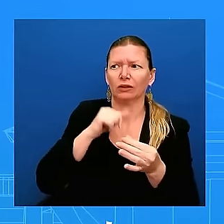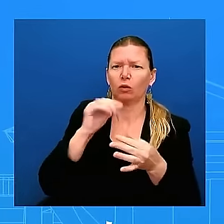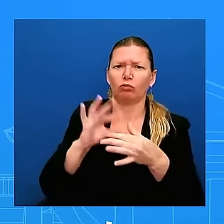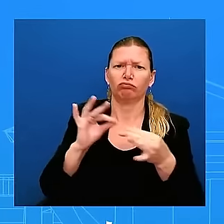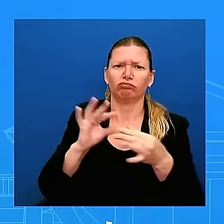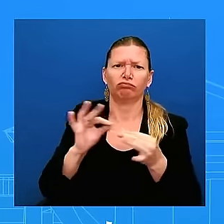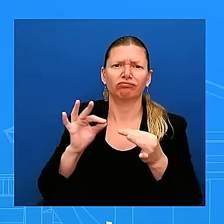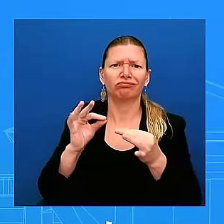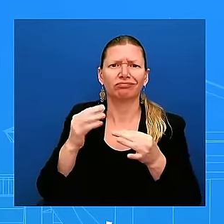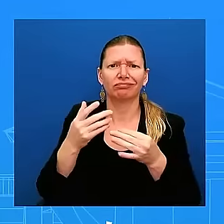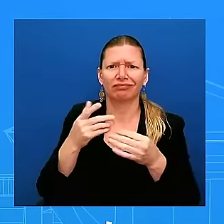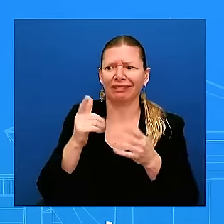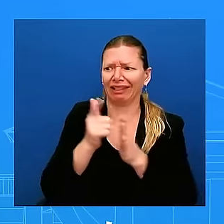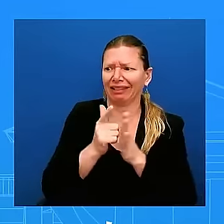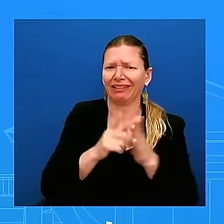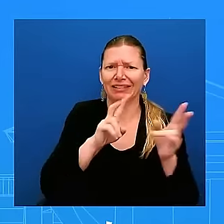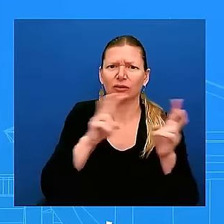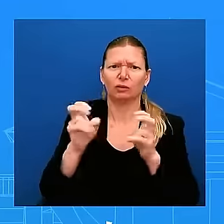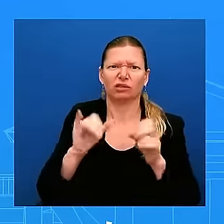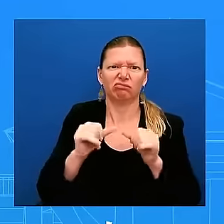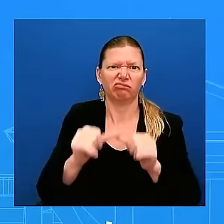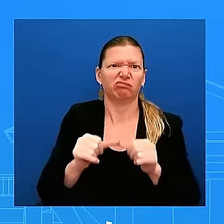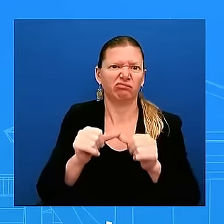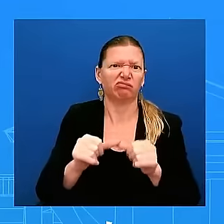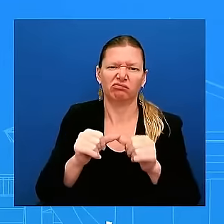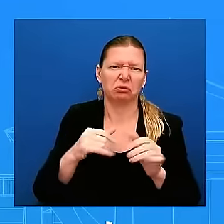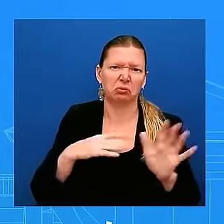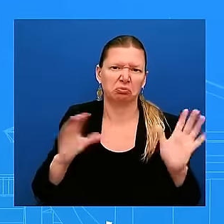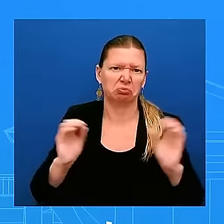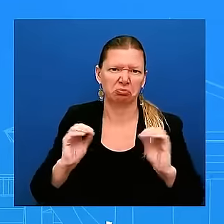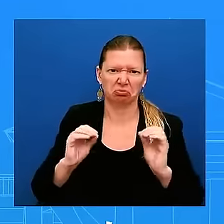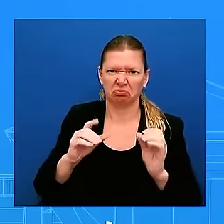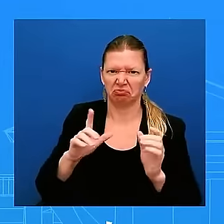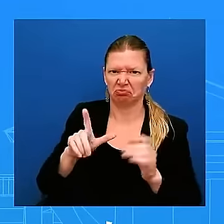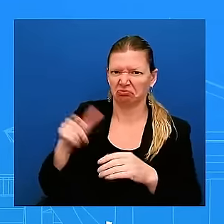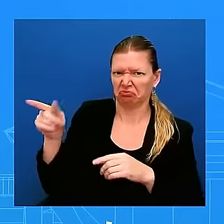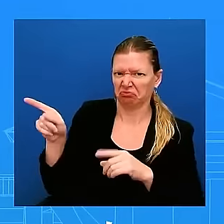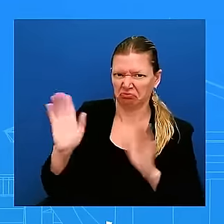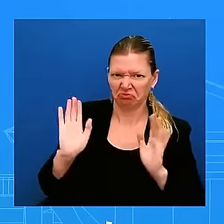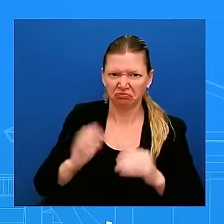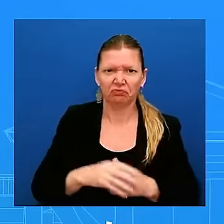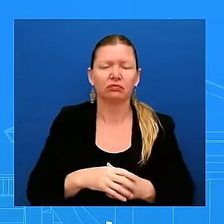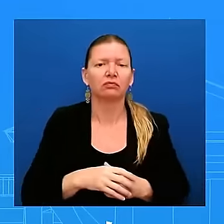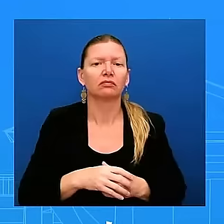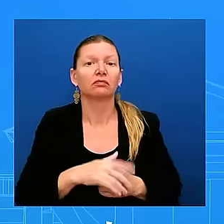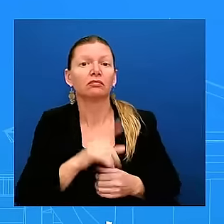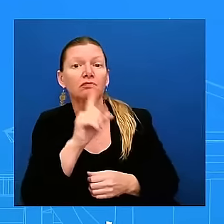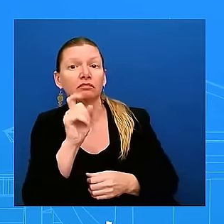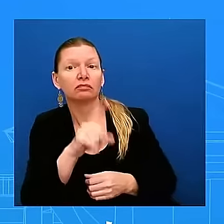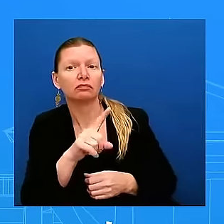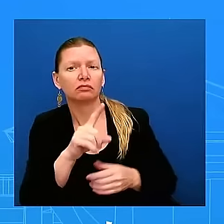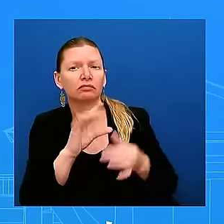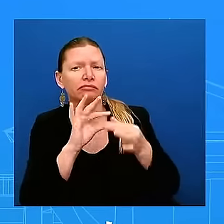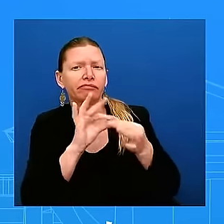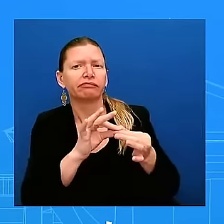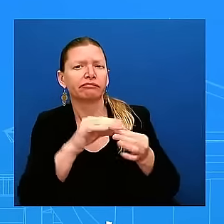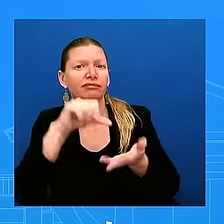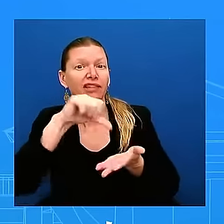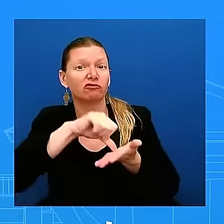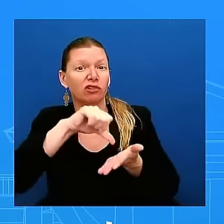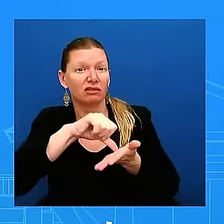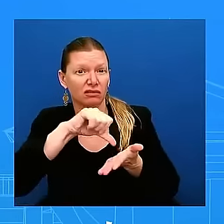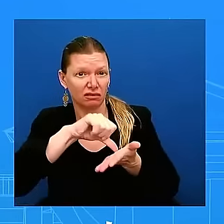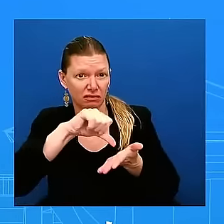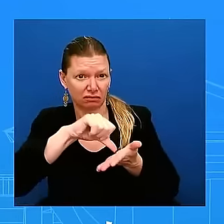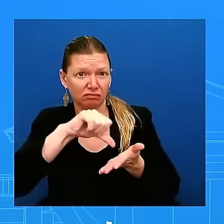okay anita thank you so much i have a quicker on question than a longer domestic question just starting with iran their new